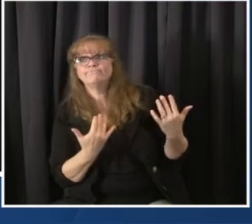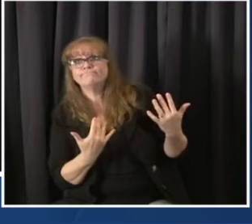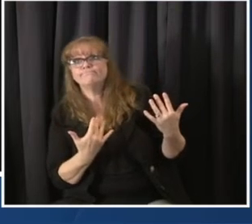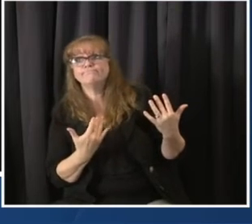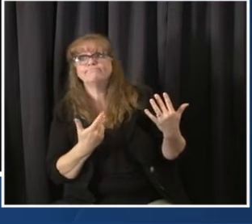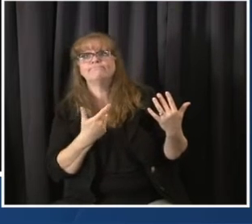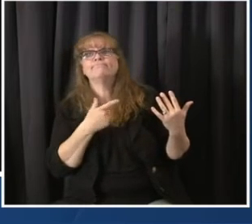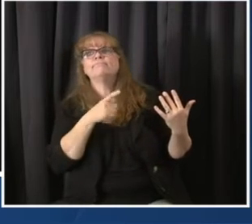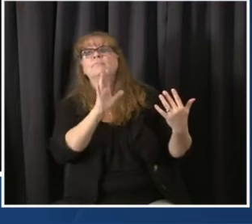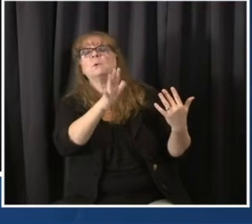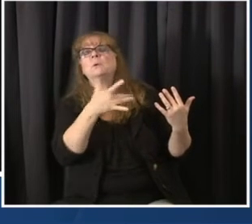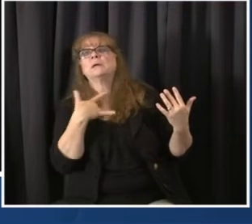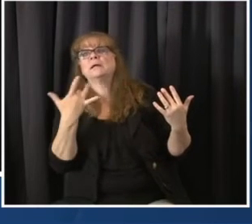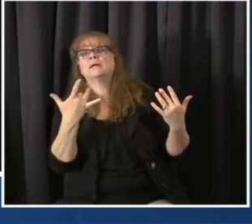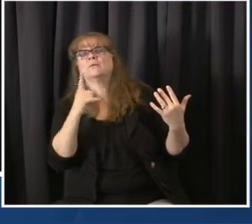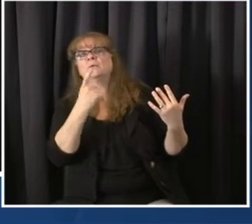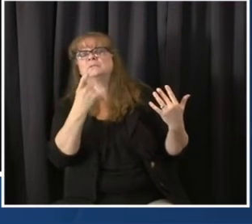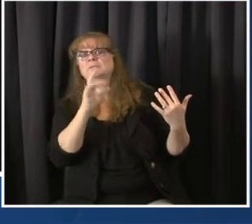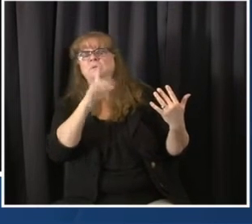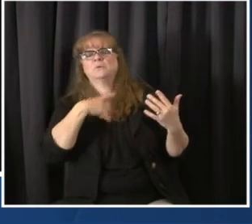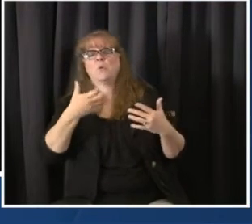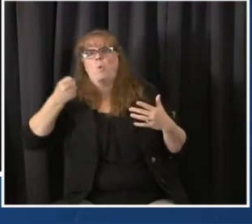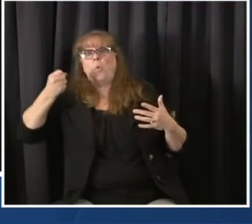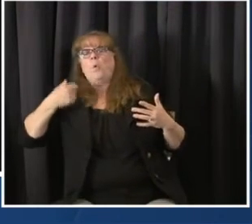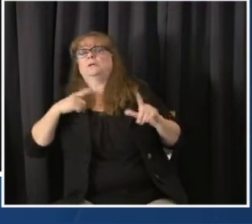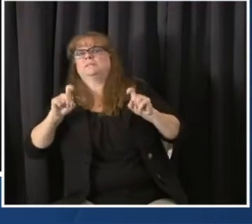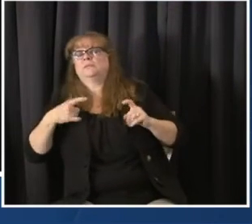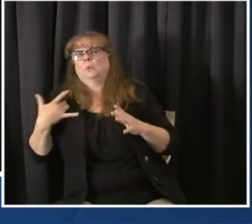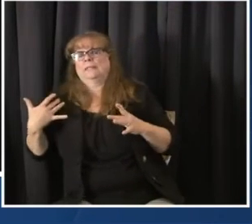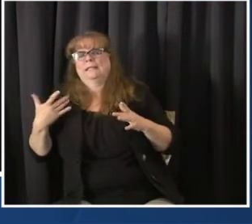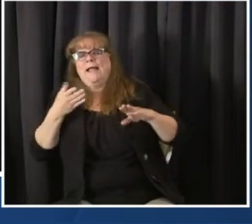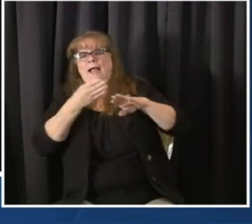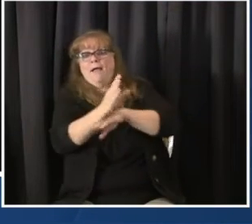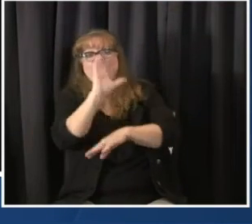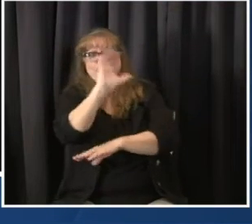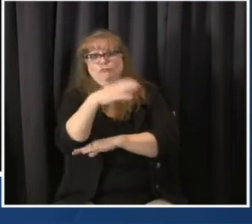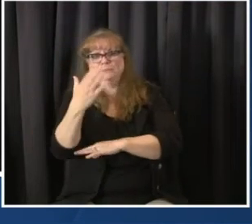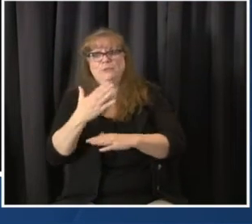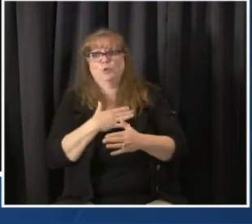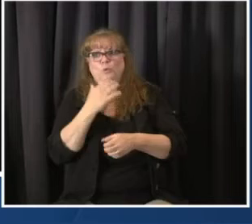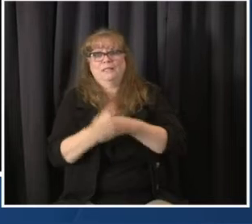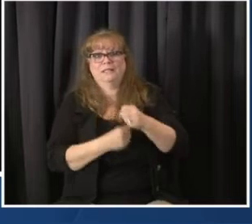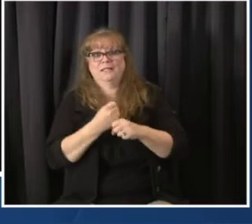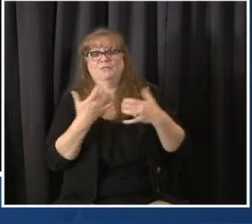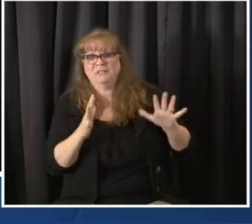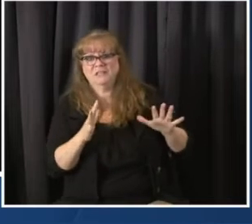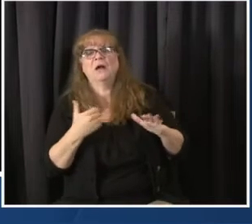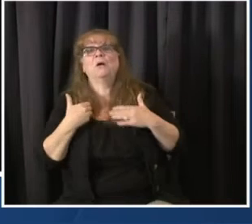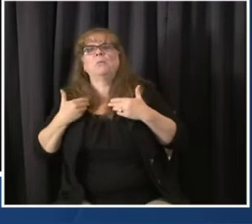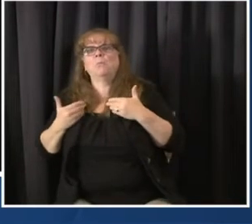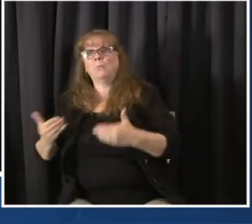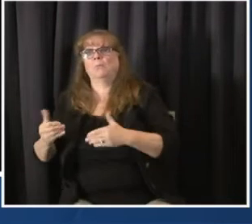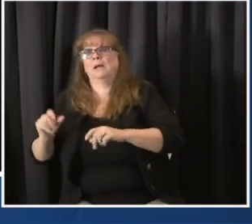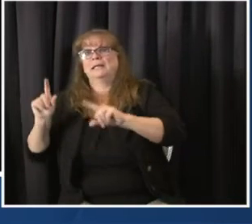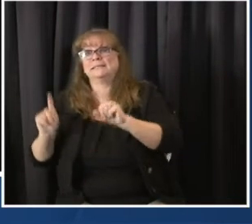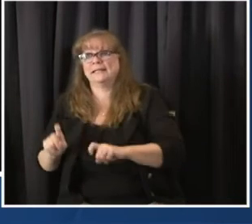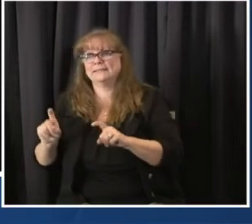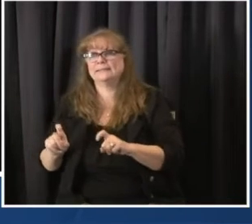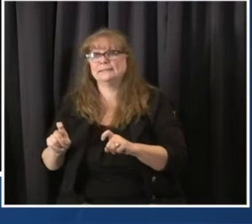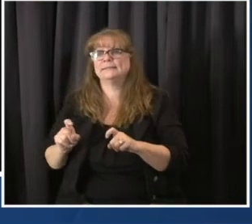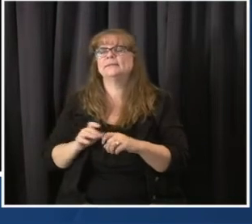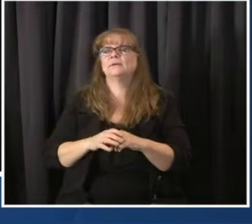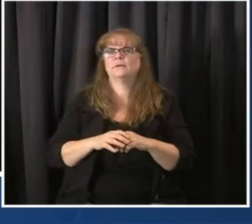We, as a state, have always sought to balance the impact of the coronavirus on people and on families. There is the health impact,